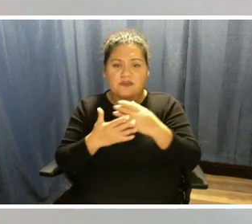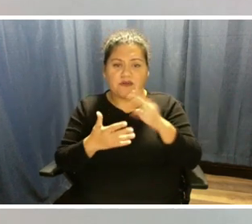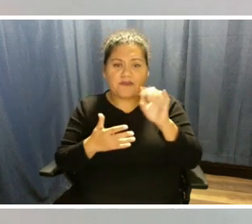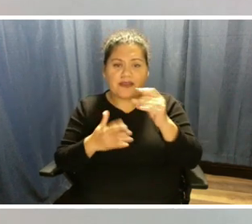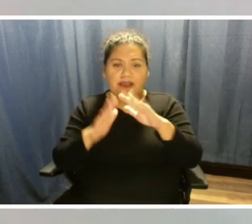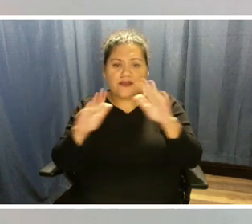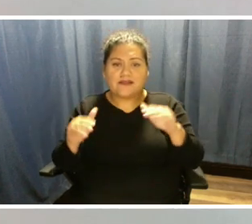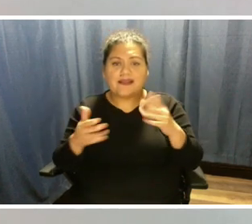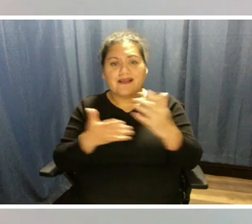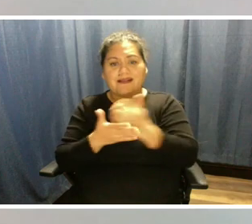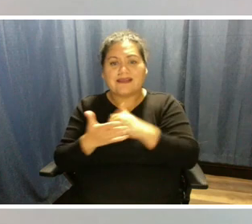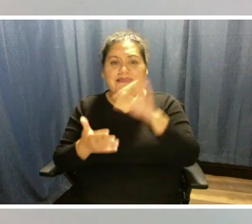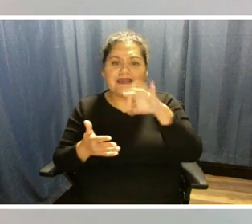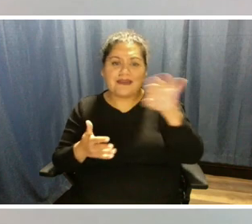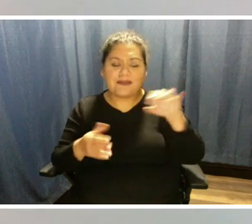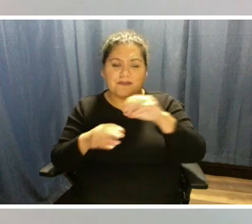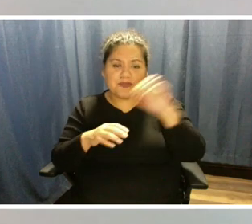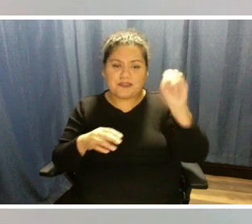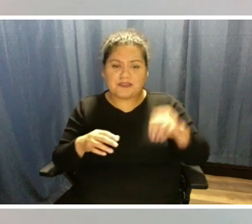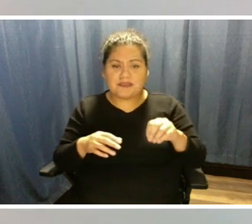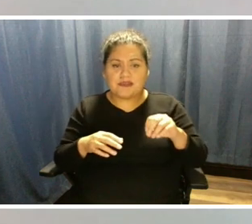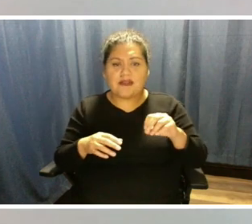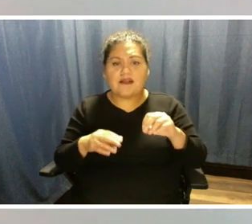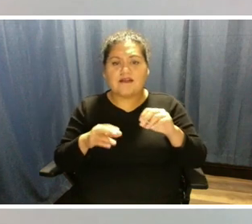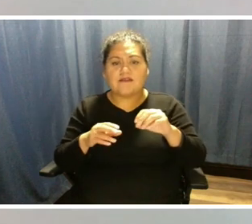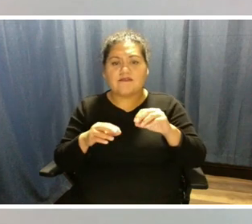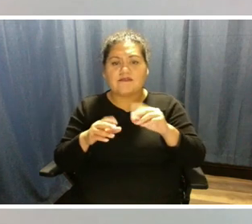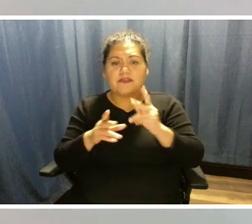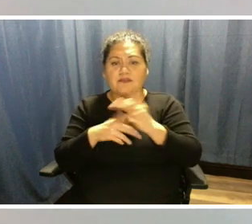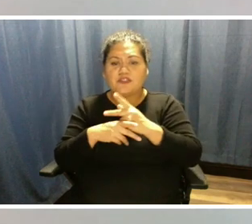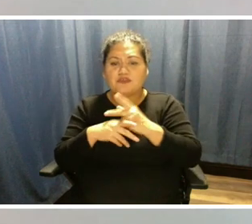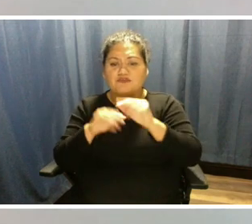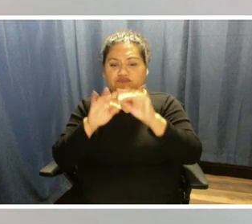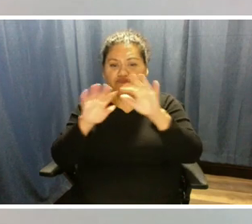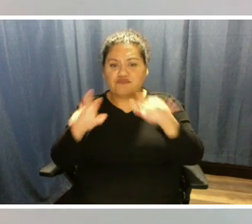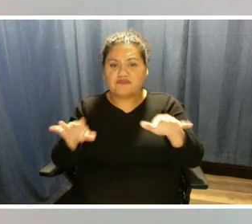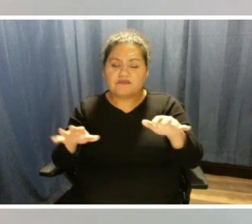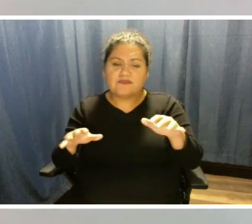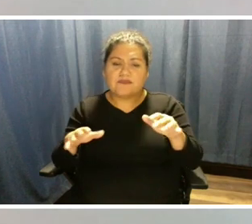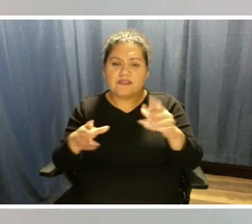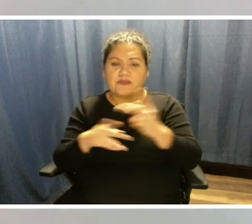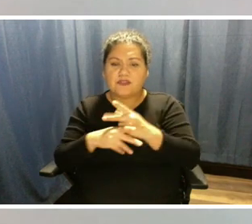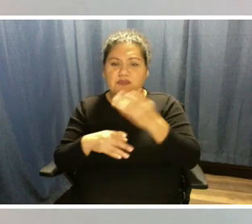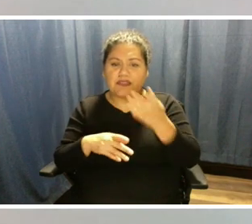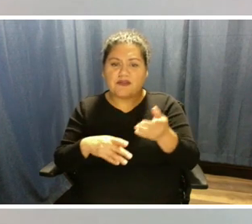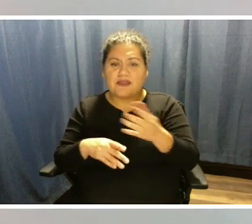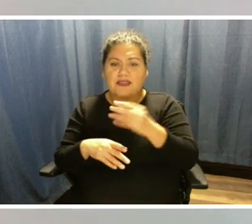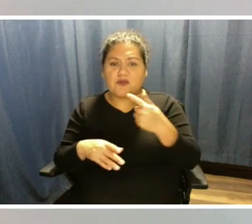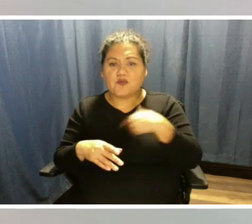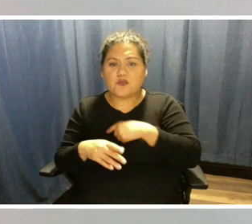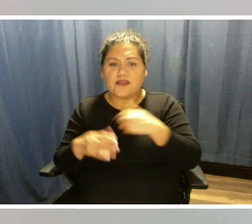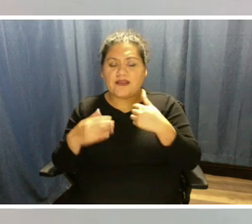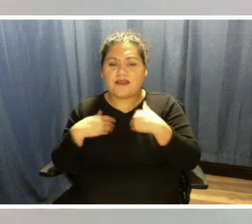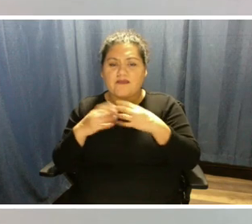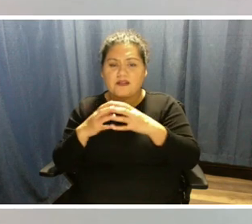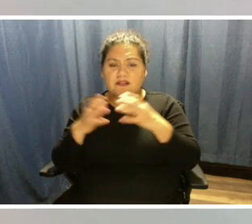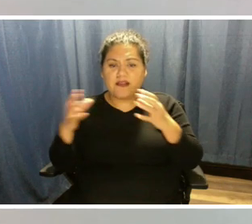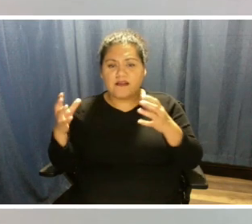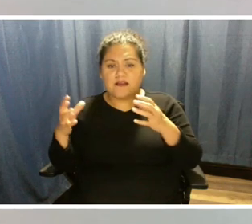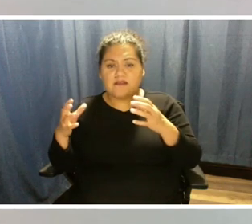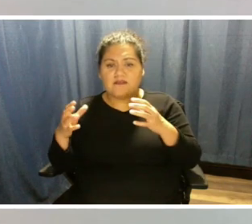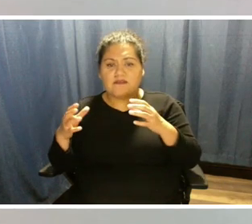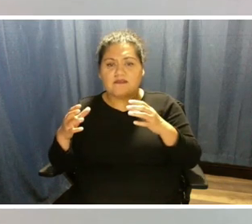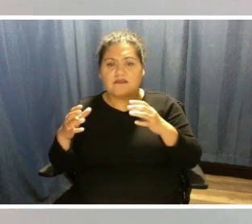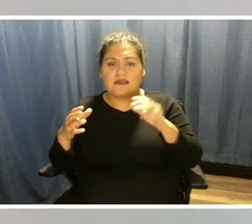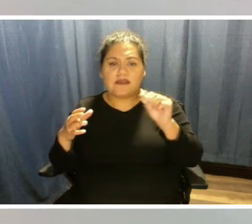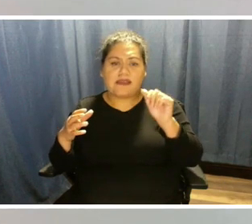% of the particulate matter that is produced at coal units. We also have a lot of air emission controls